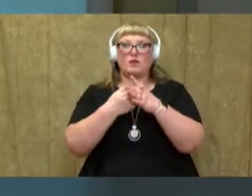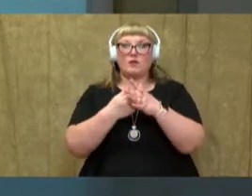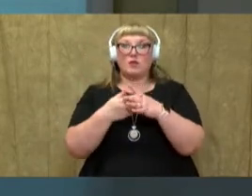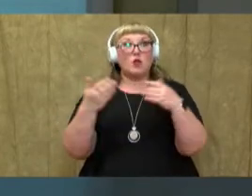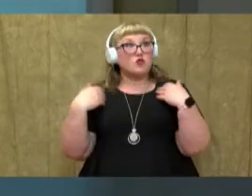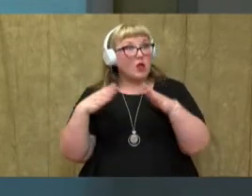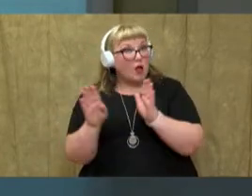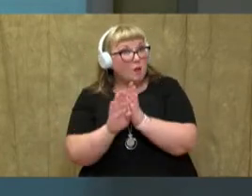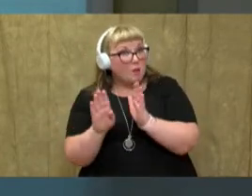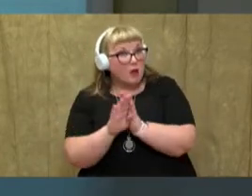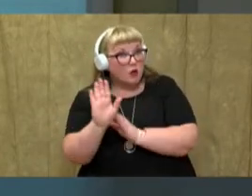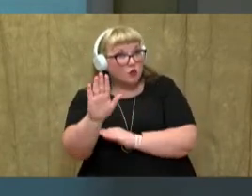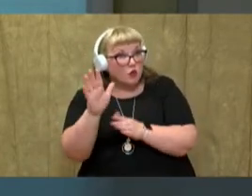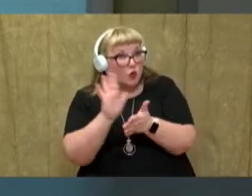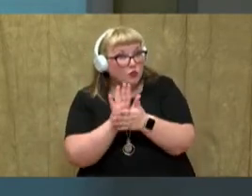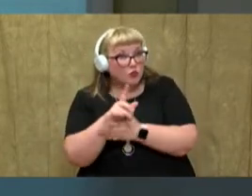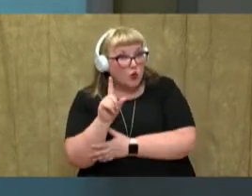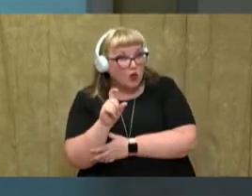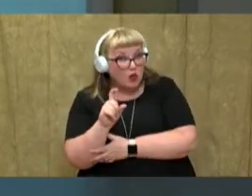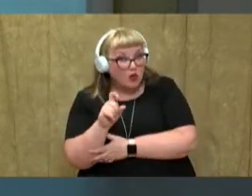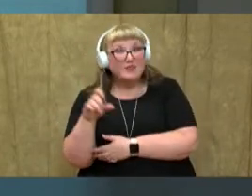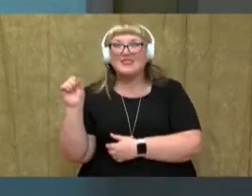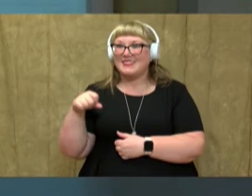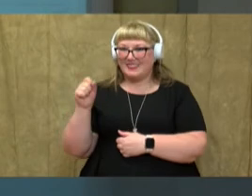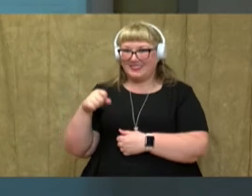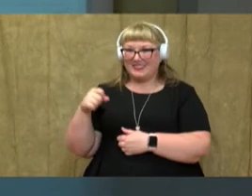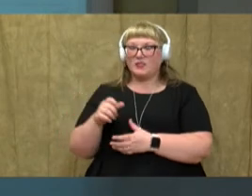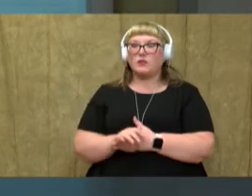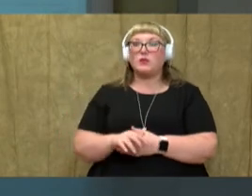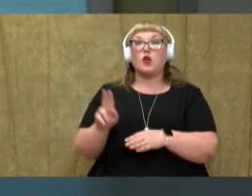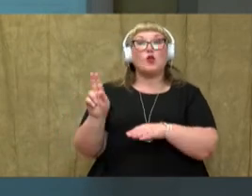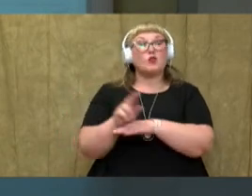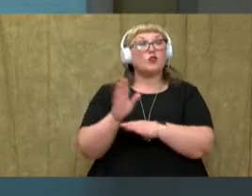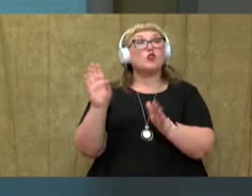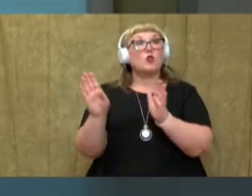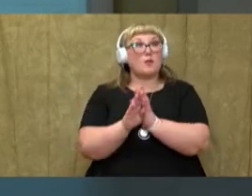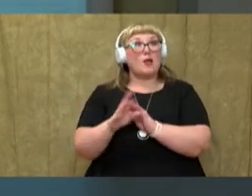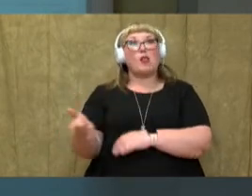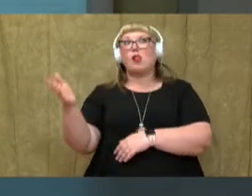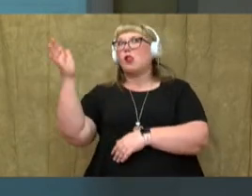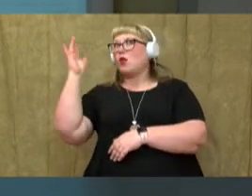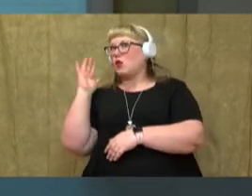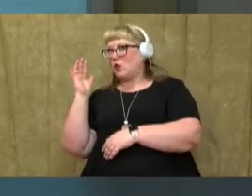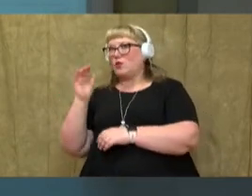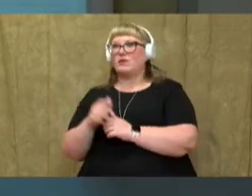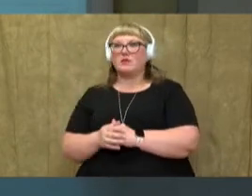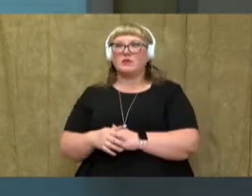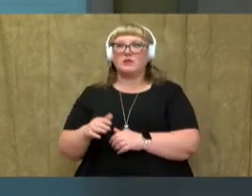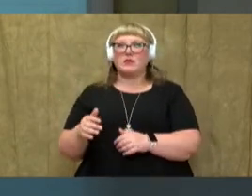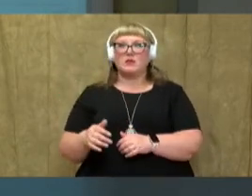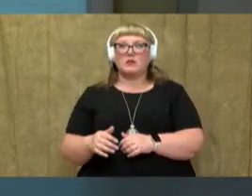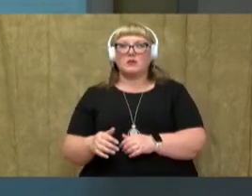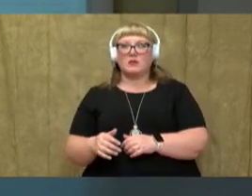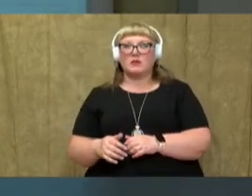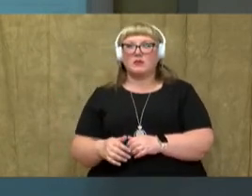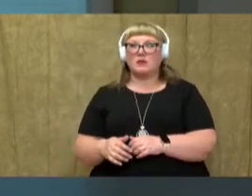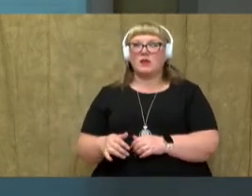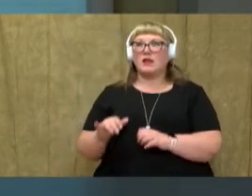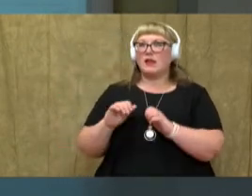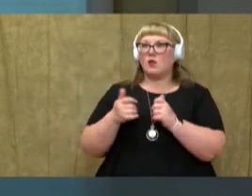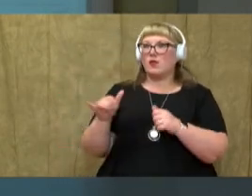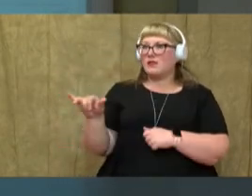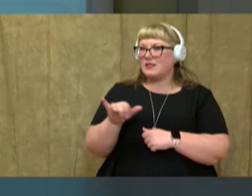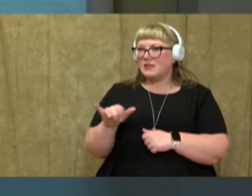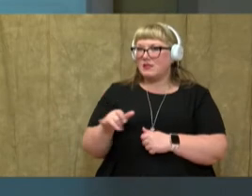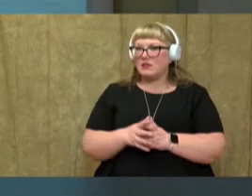Do you have a bell at your school? Yes. And they also used bells long ago. Let's look at another way that they are the same.